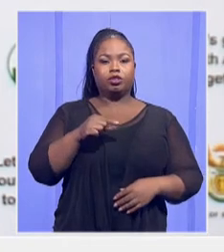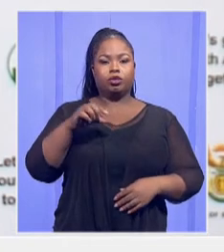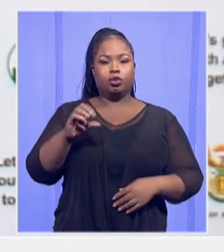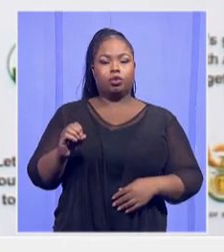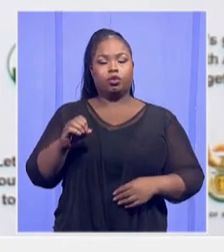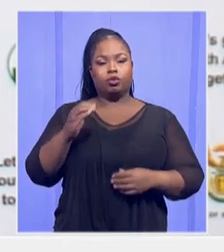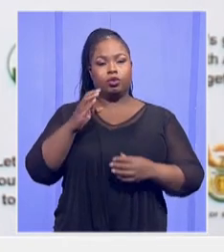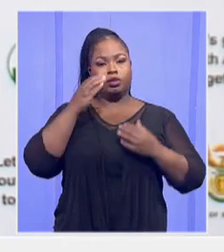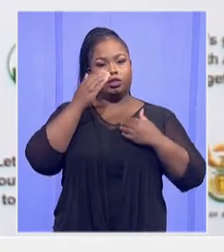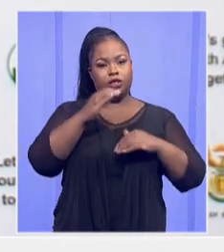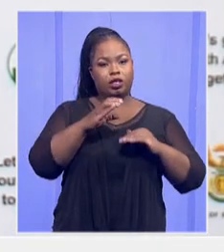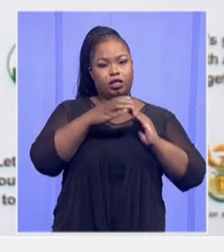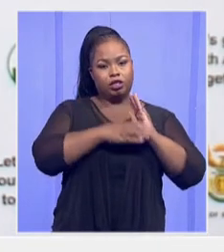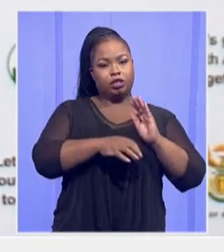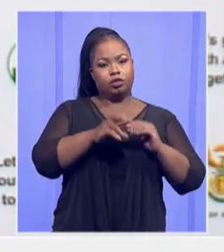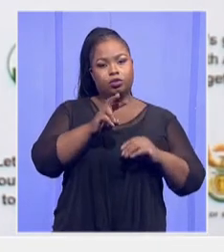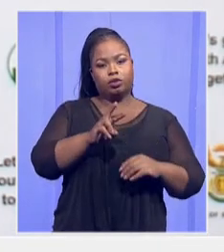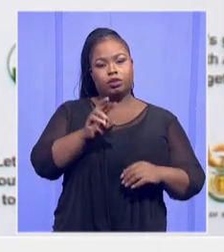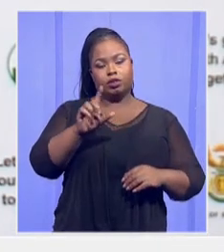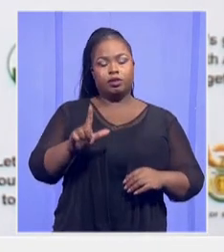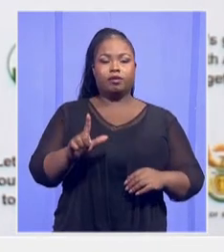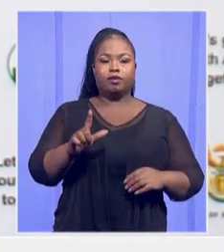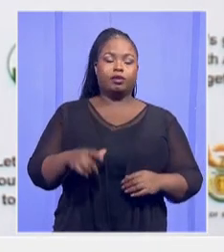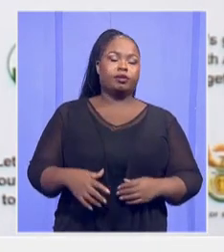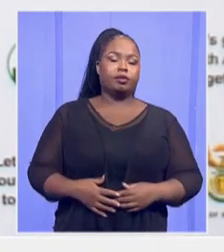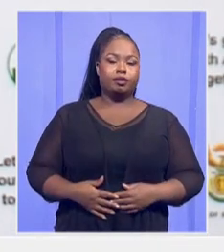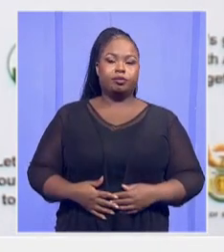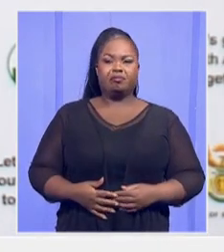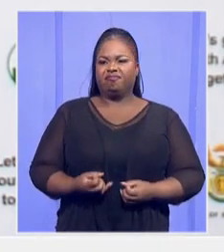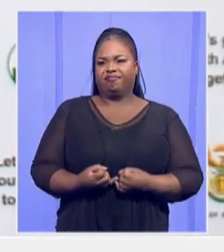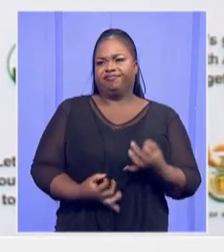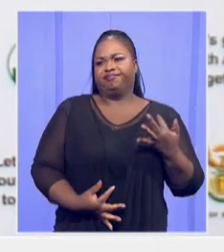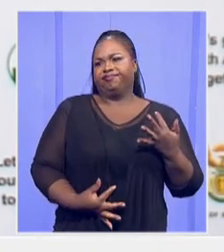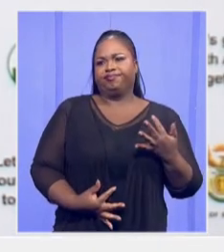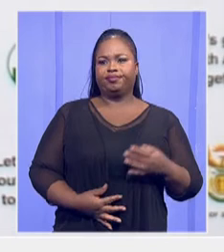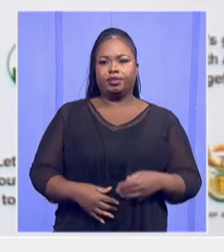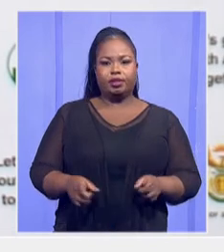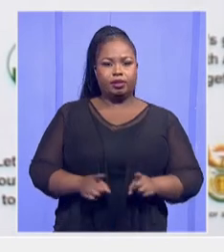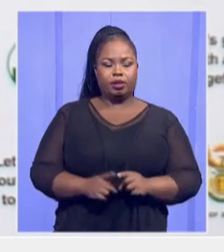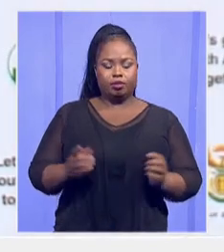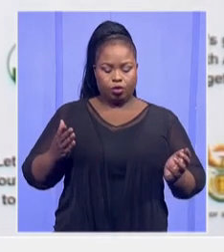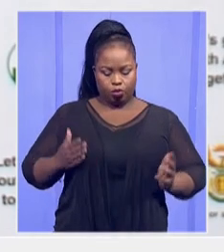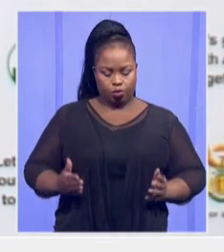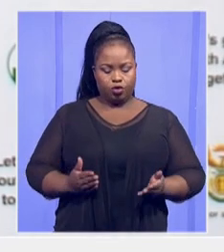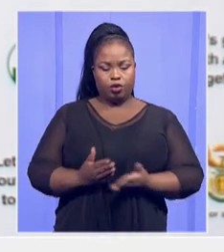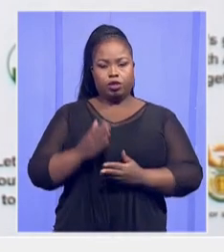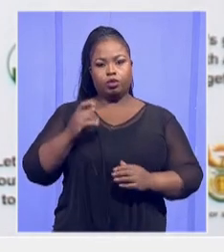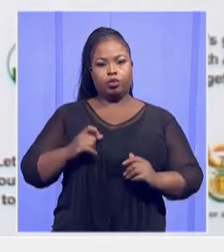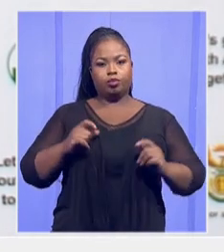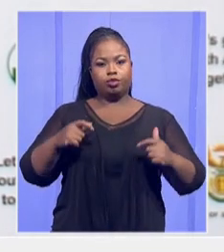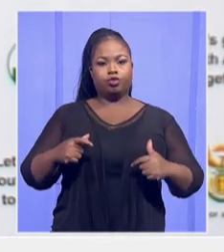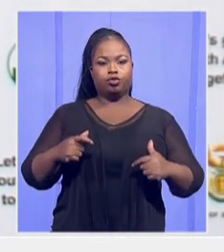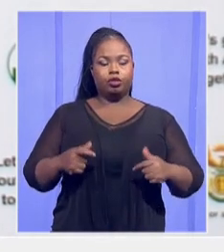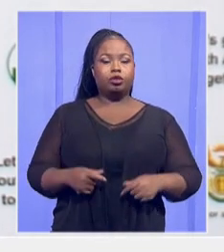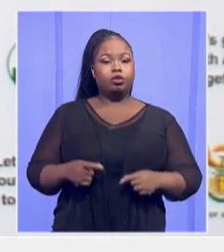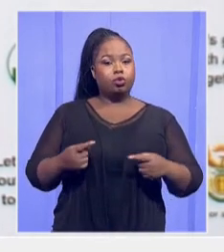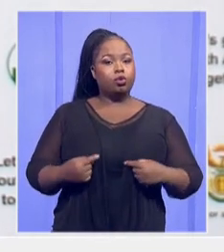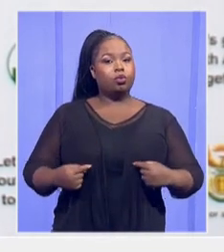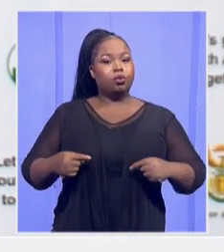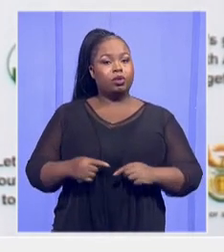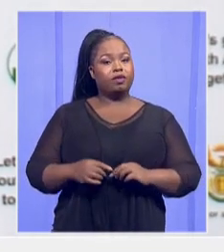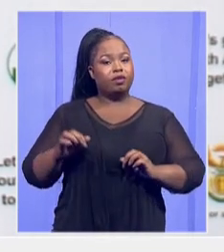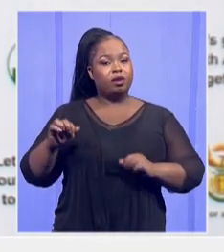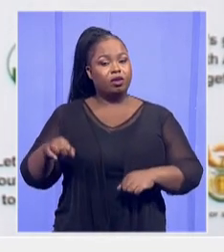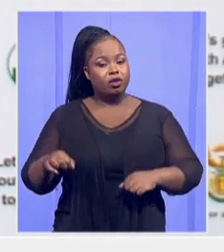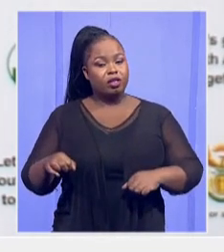and many others, including the Human Rights Commission. We have agreed on meeting